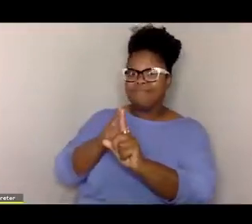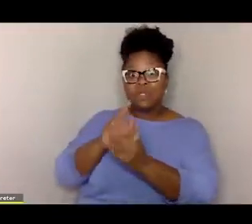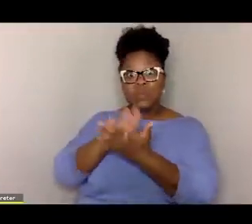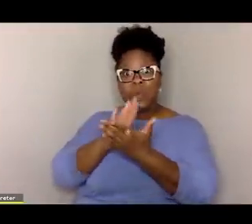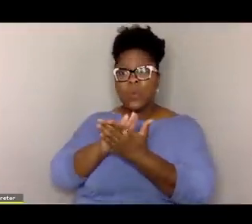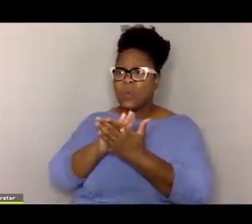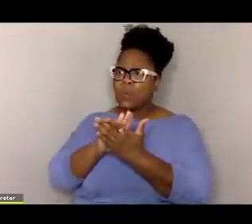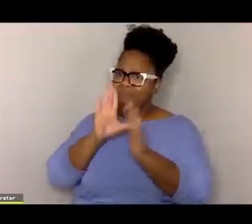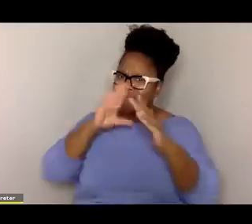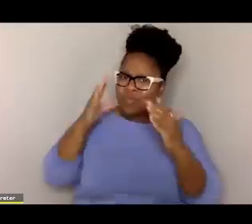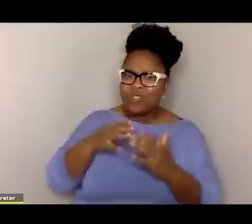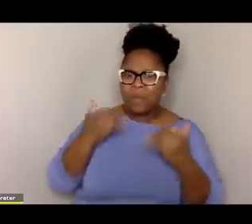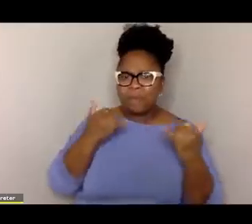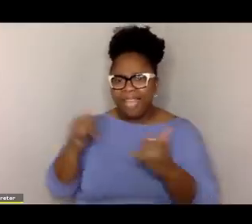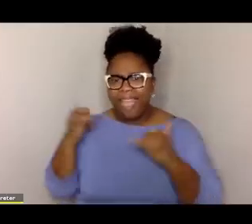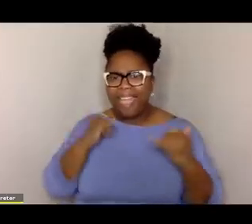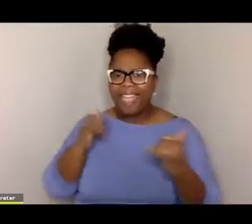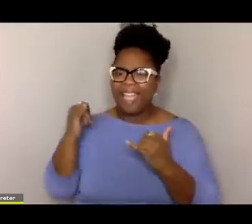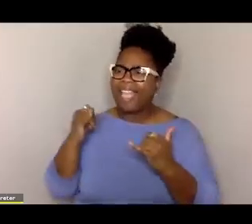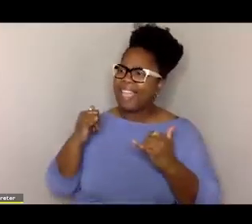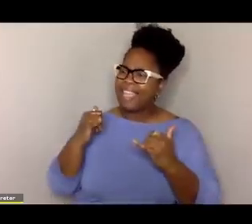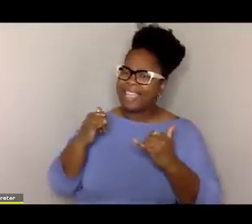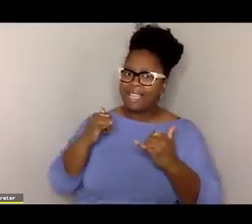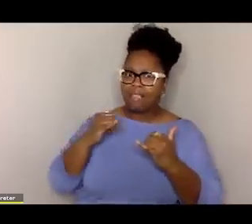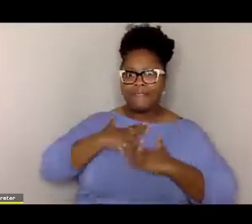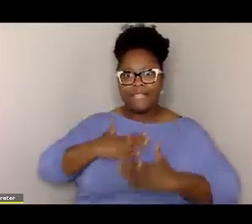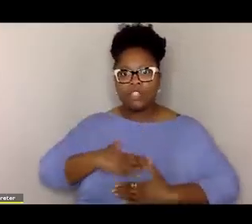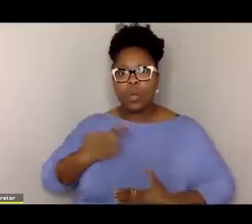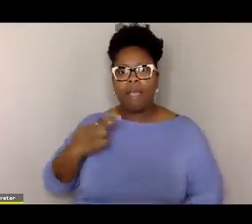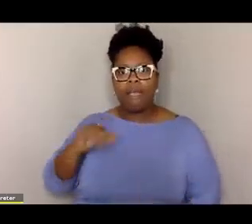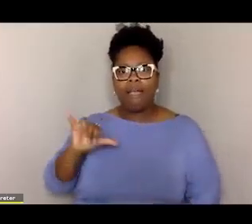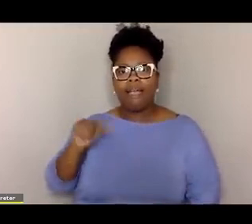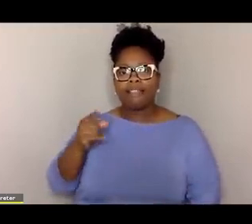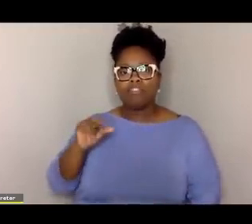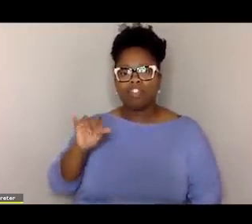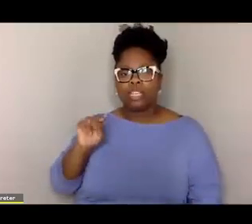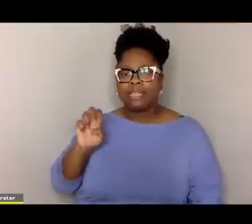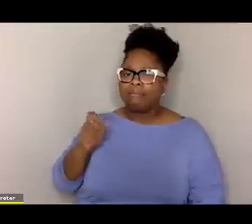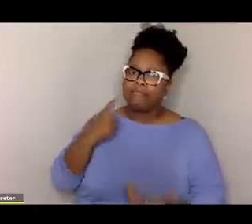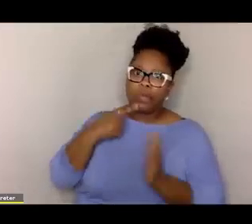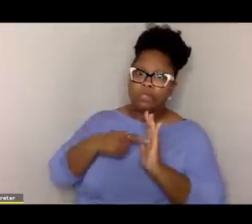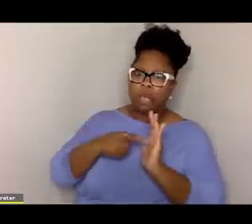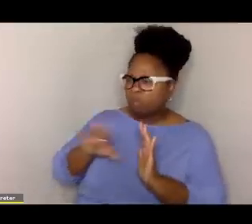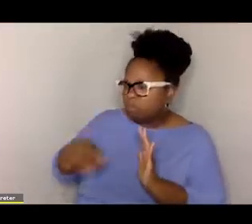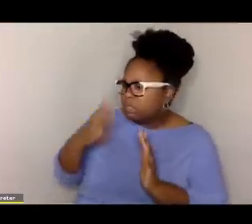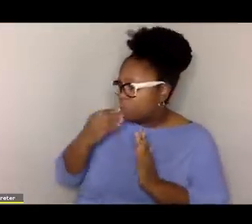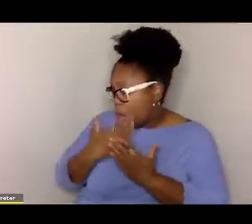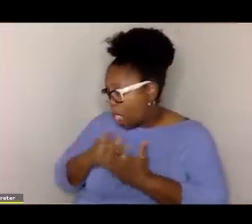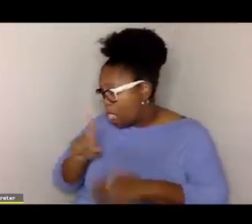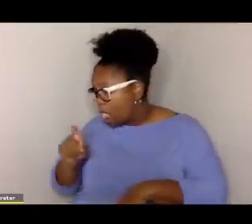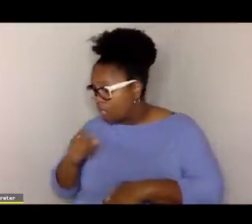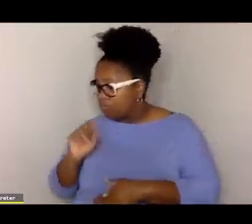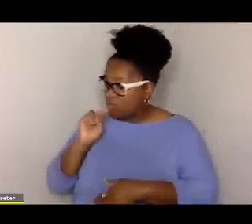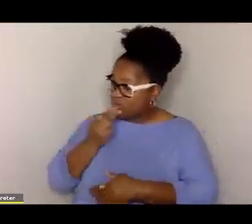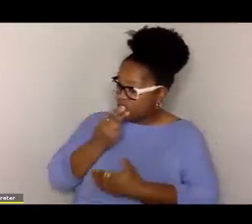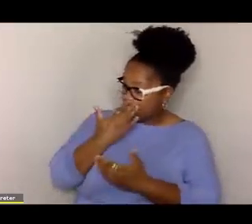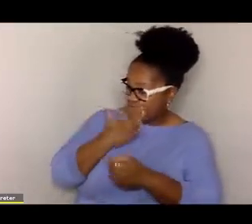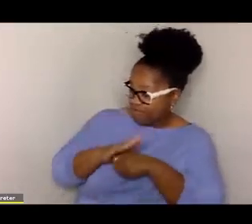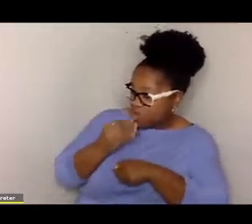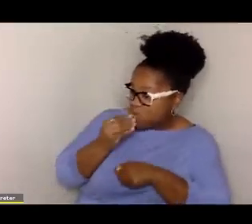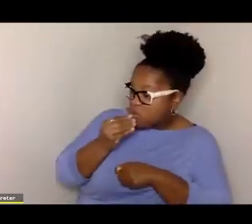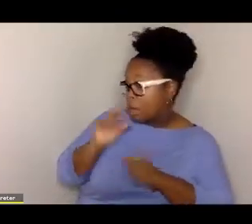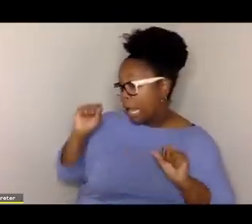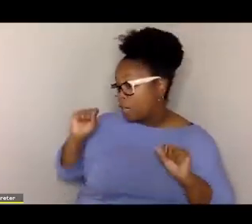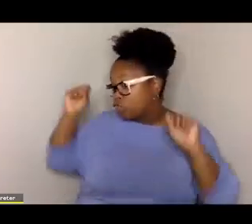you know, if we're coming back into school focuses on play, physical hygiene, like how's your sleep? How's your nutrition?